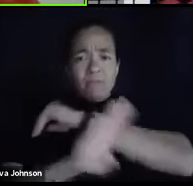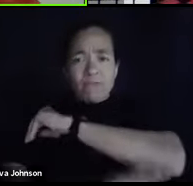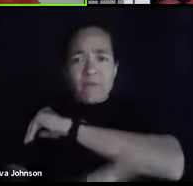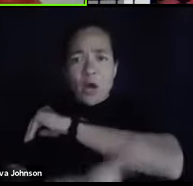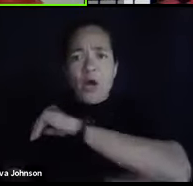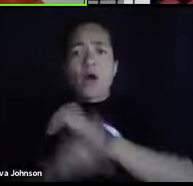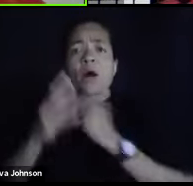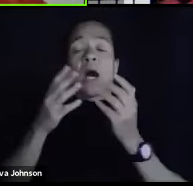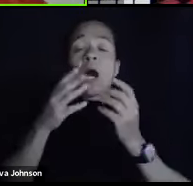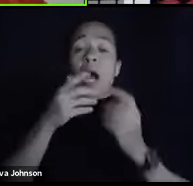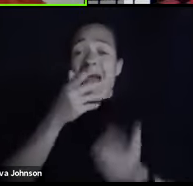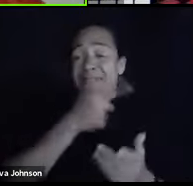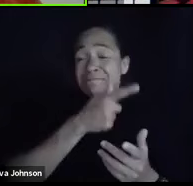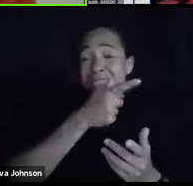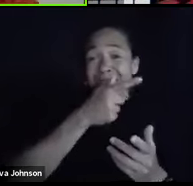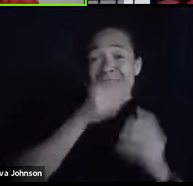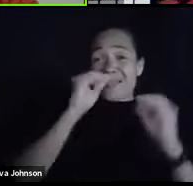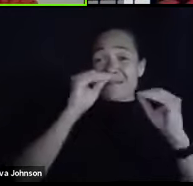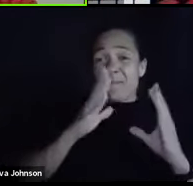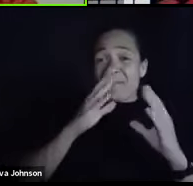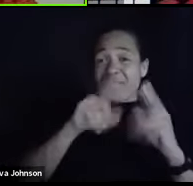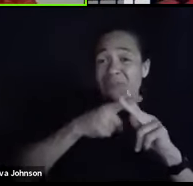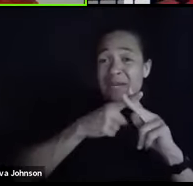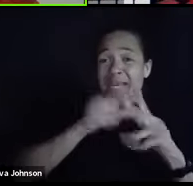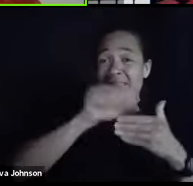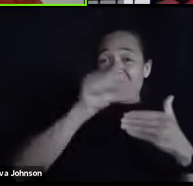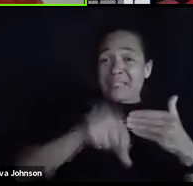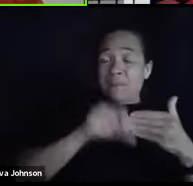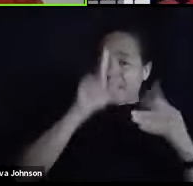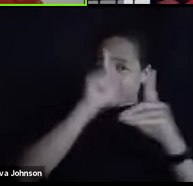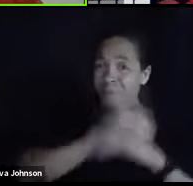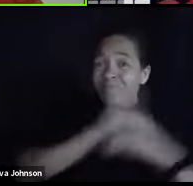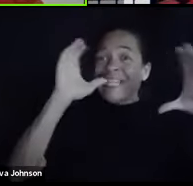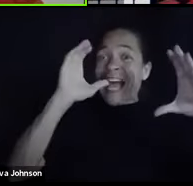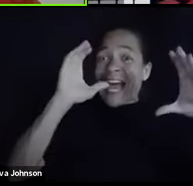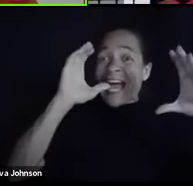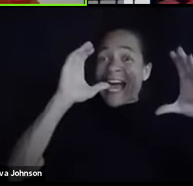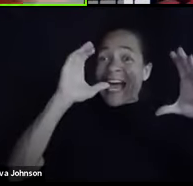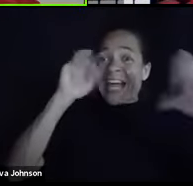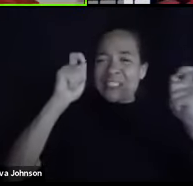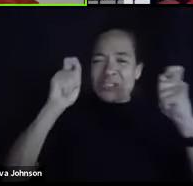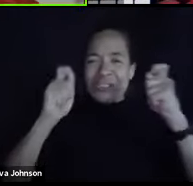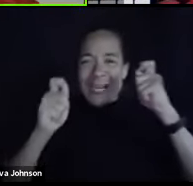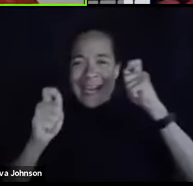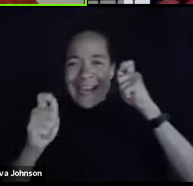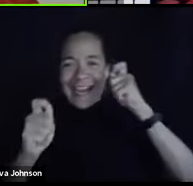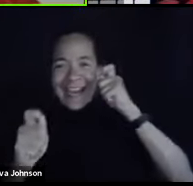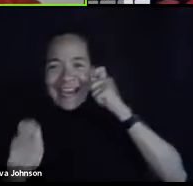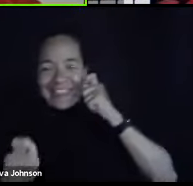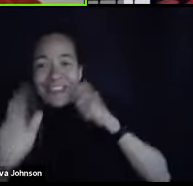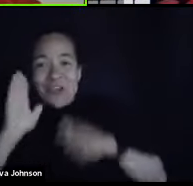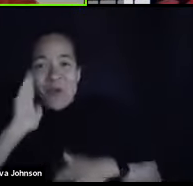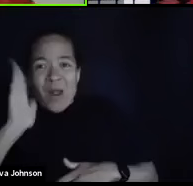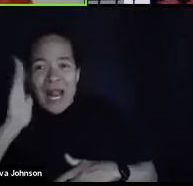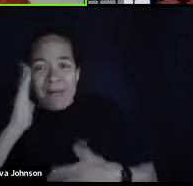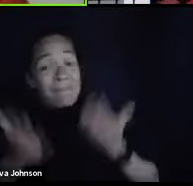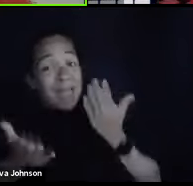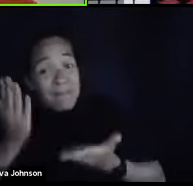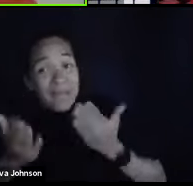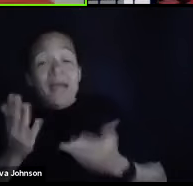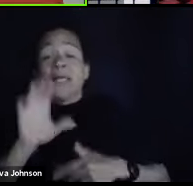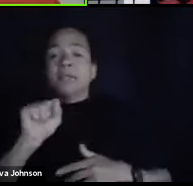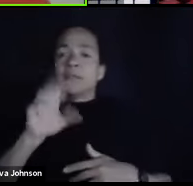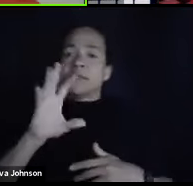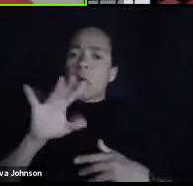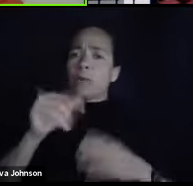professor thought they were going to do at the beginning of the semester to December in the end, which is, it's always been an interesting time. One thing I also